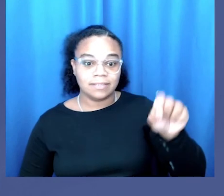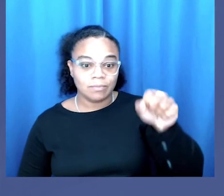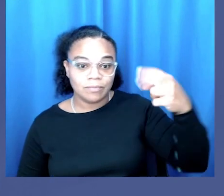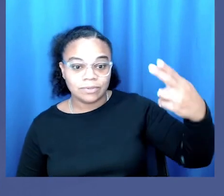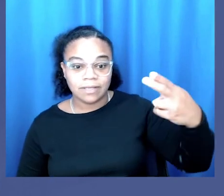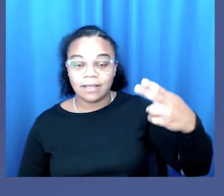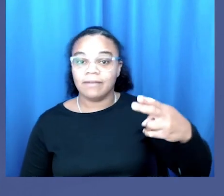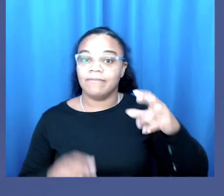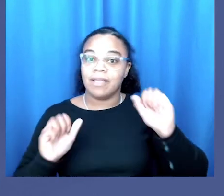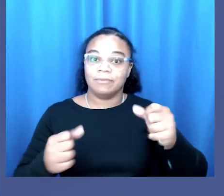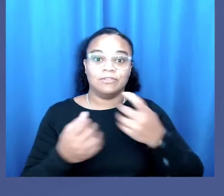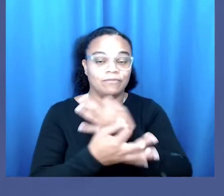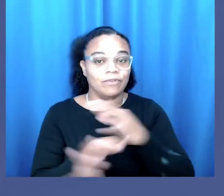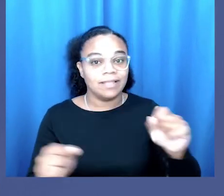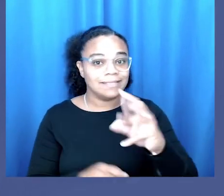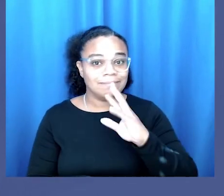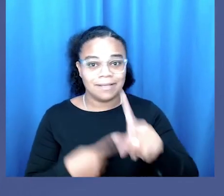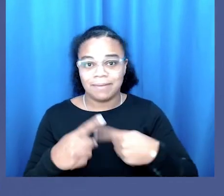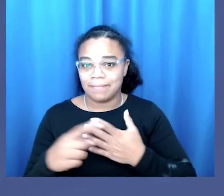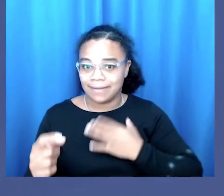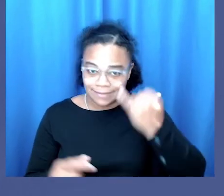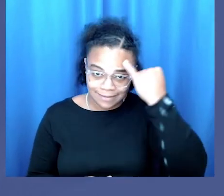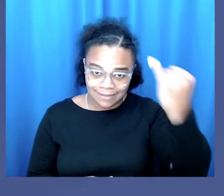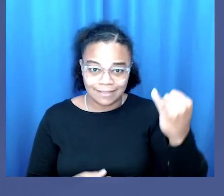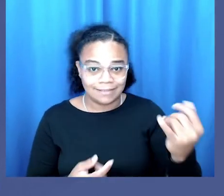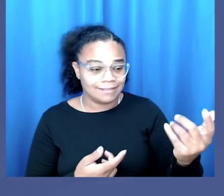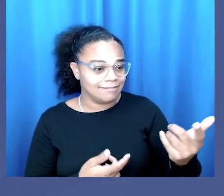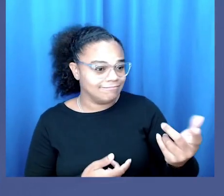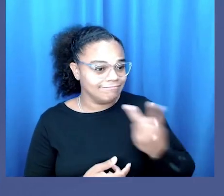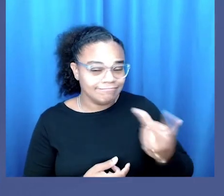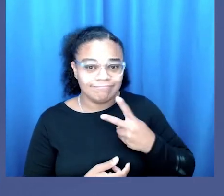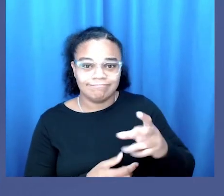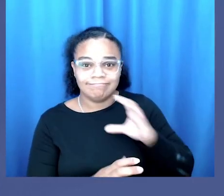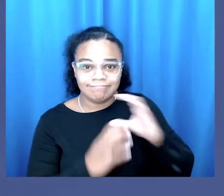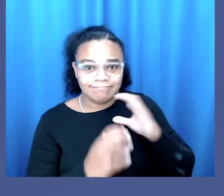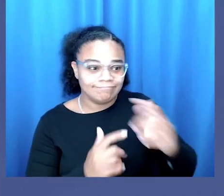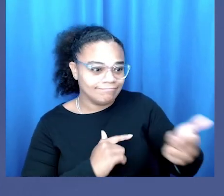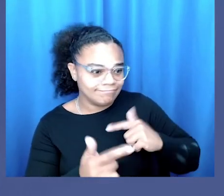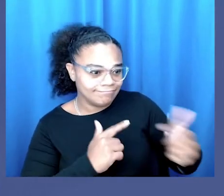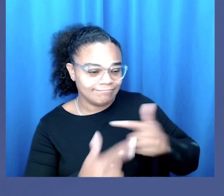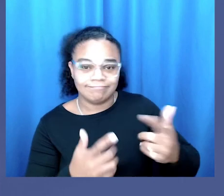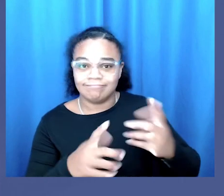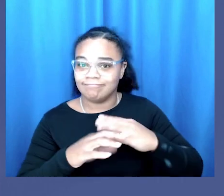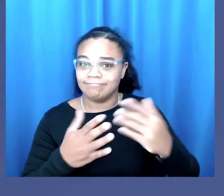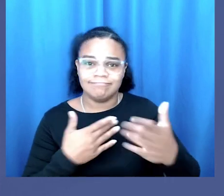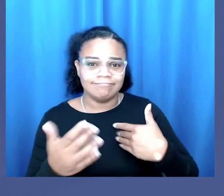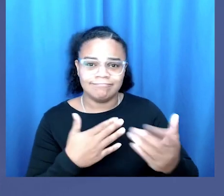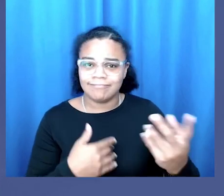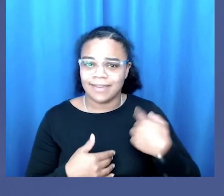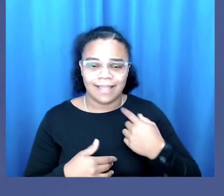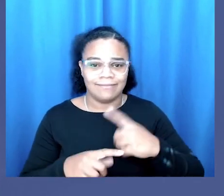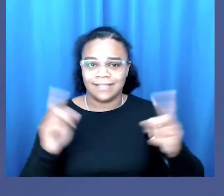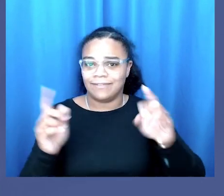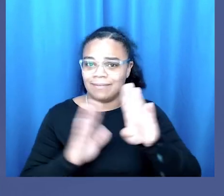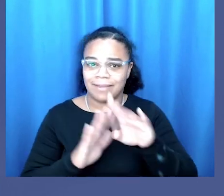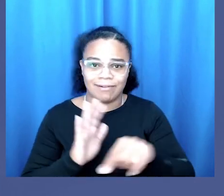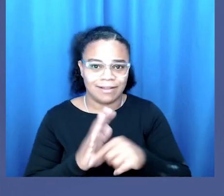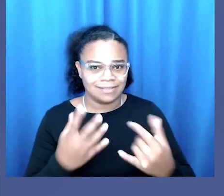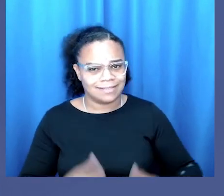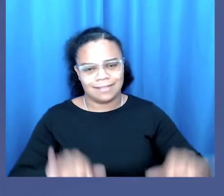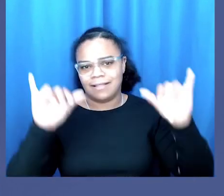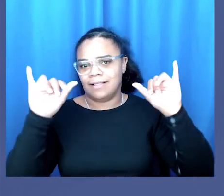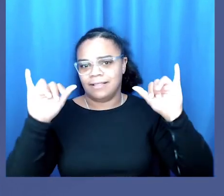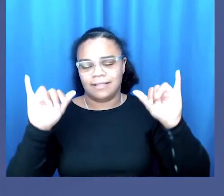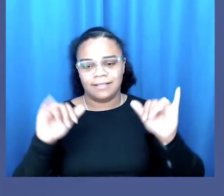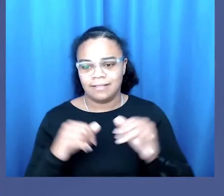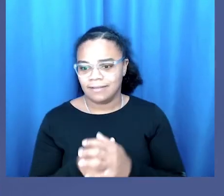being able to like speak freely on my ideas and us having that back and forth despite the fact that we come from such very different backgrounds it